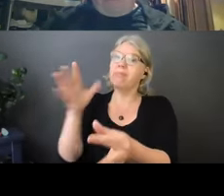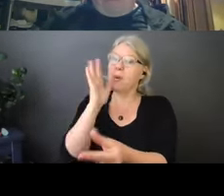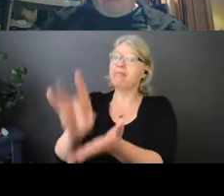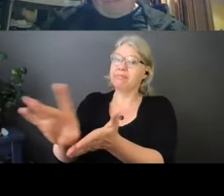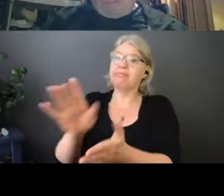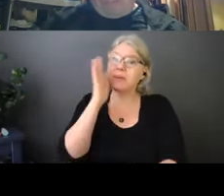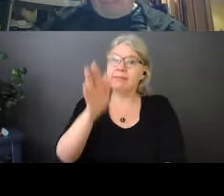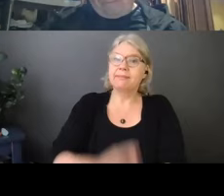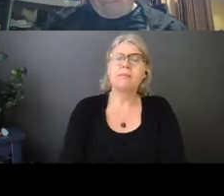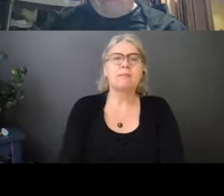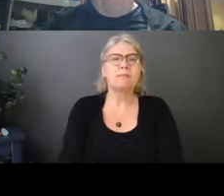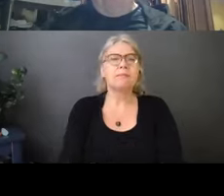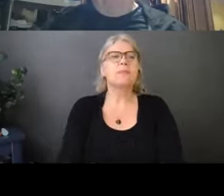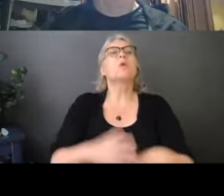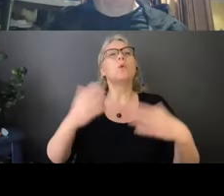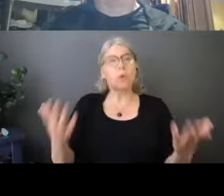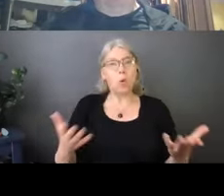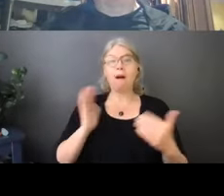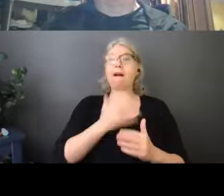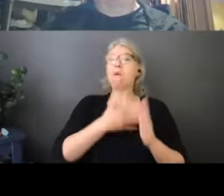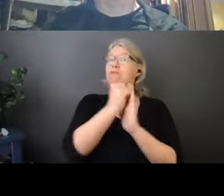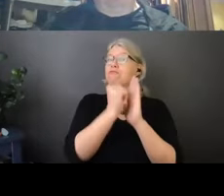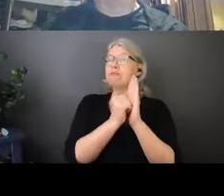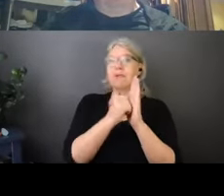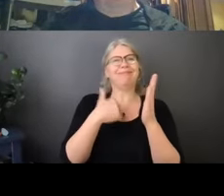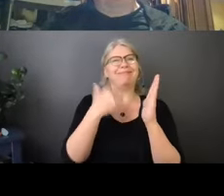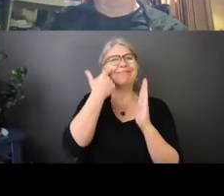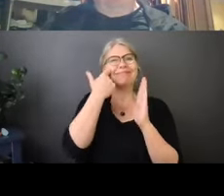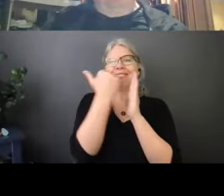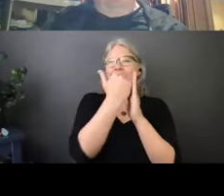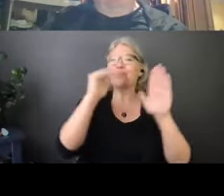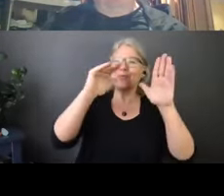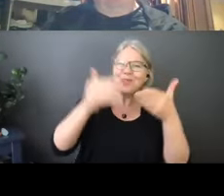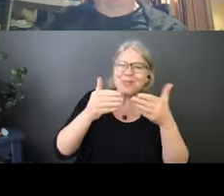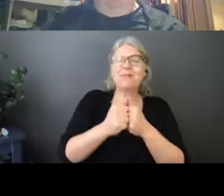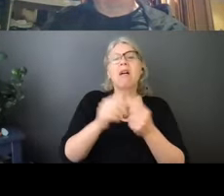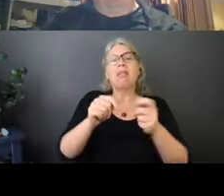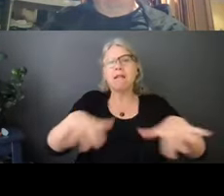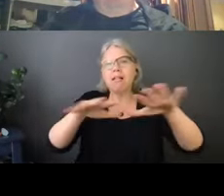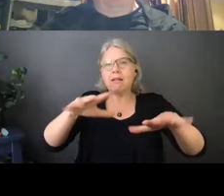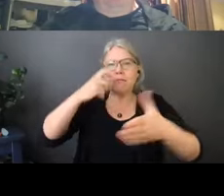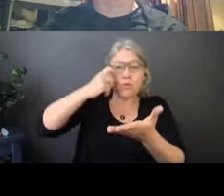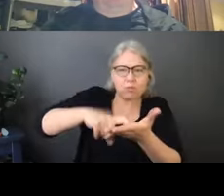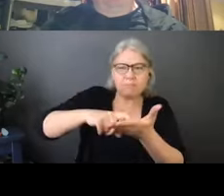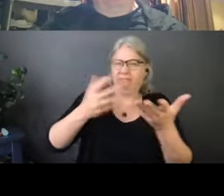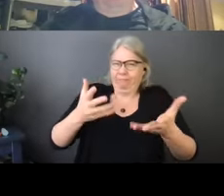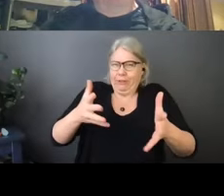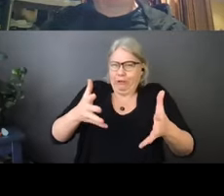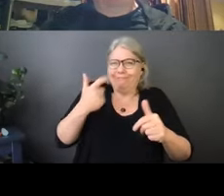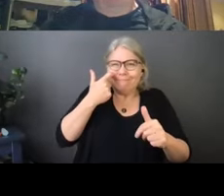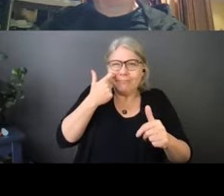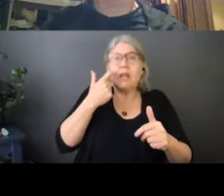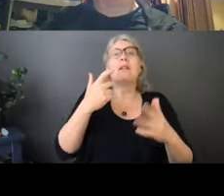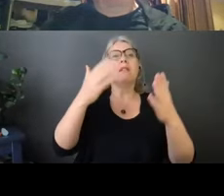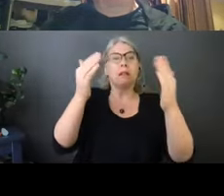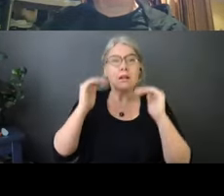just done the welcome land acknowledgement and we will do the introductions which takes about five minutes. I